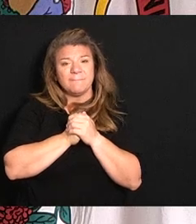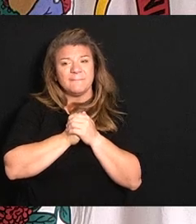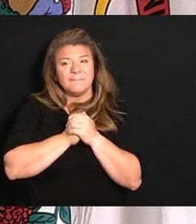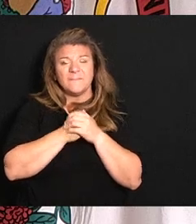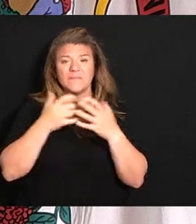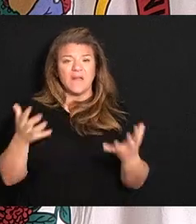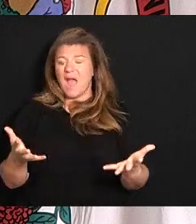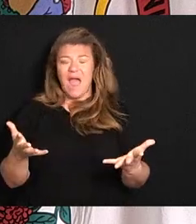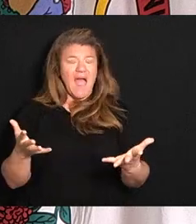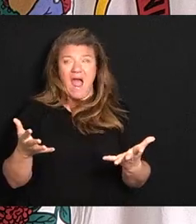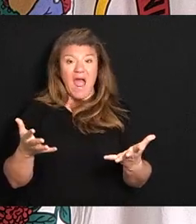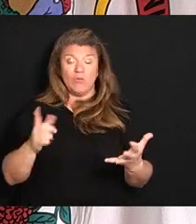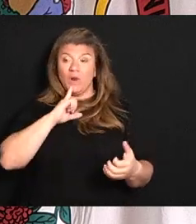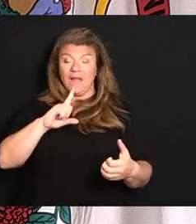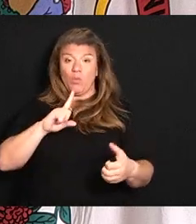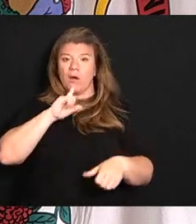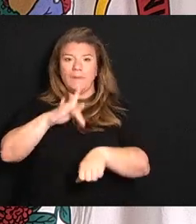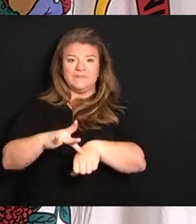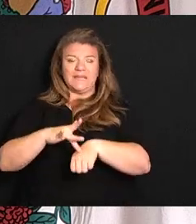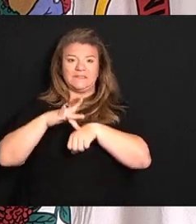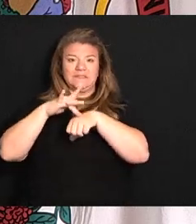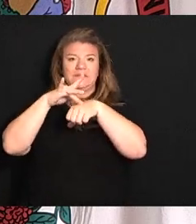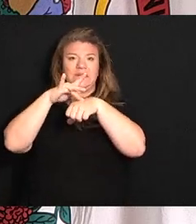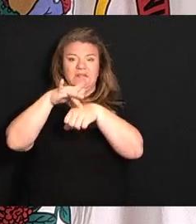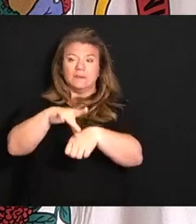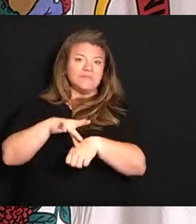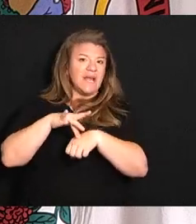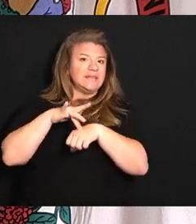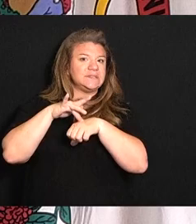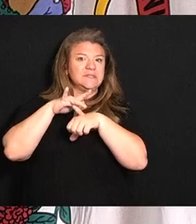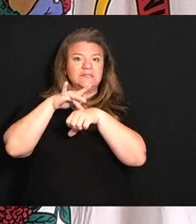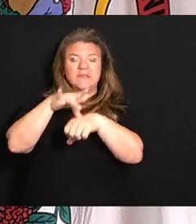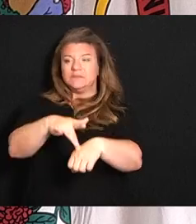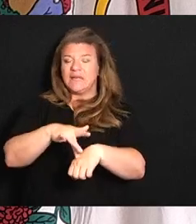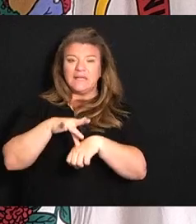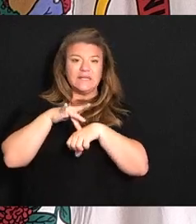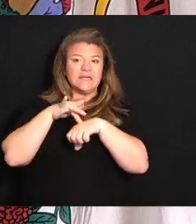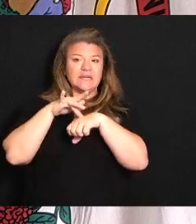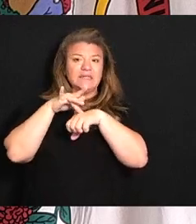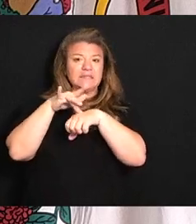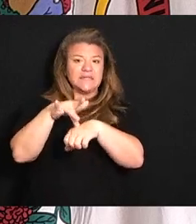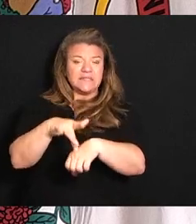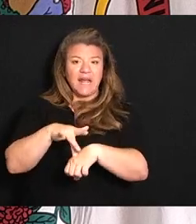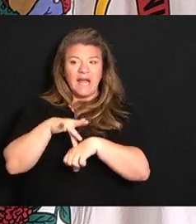so obsessed by the fact that, you know, that, well,